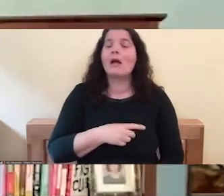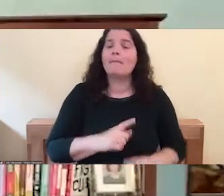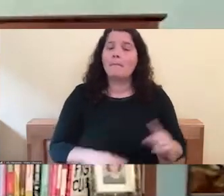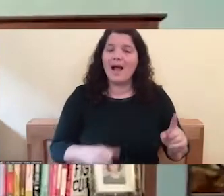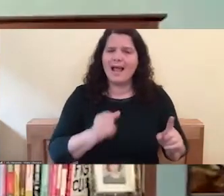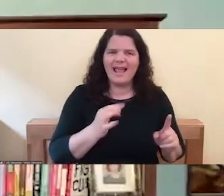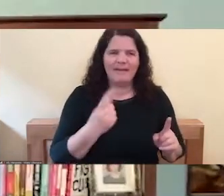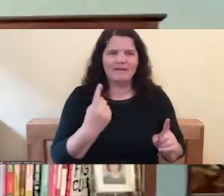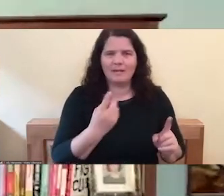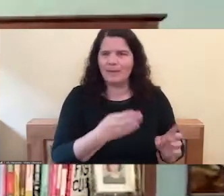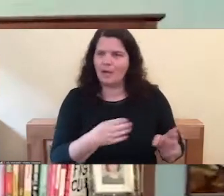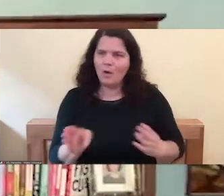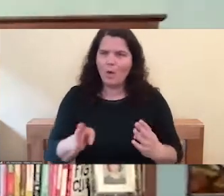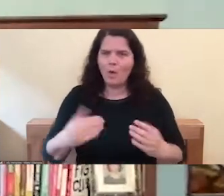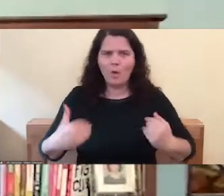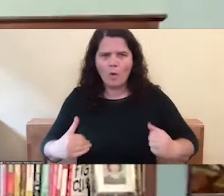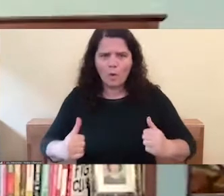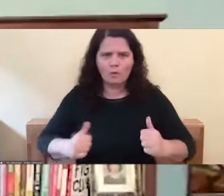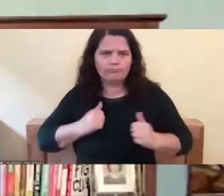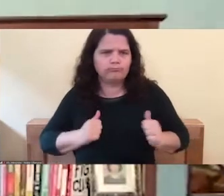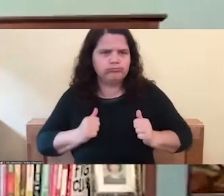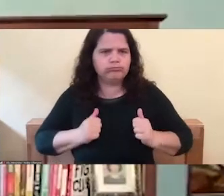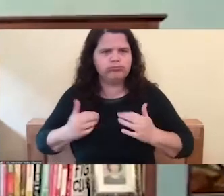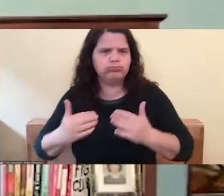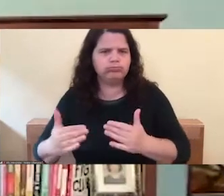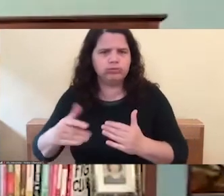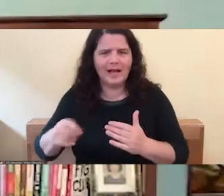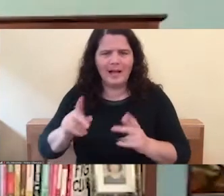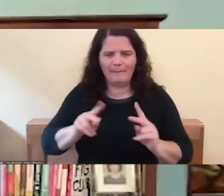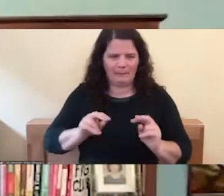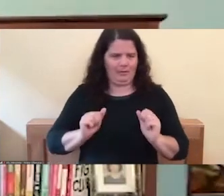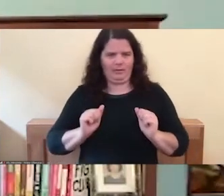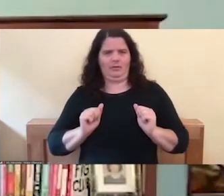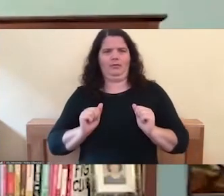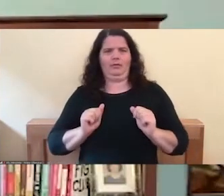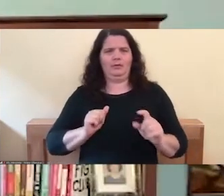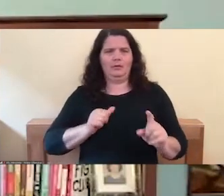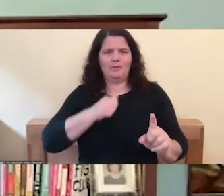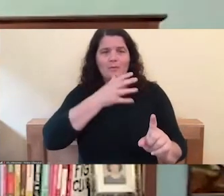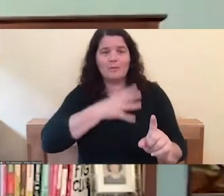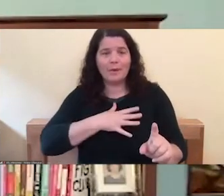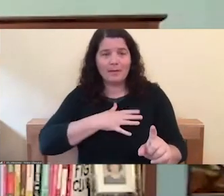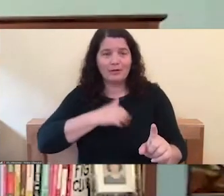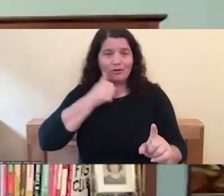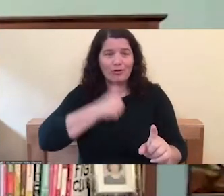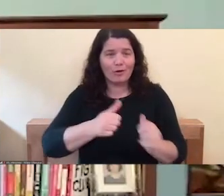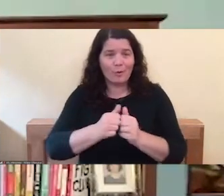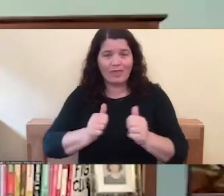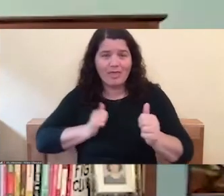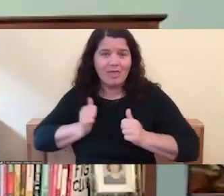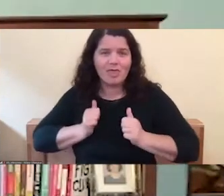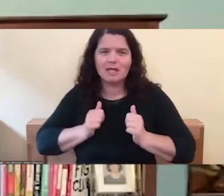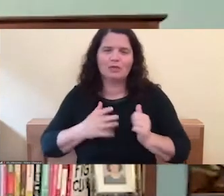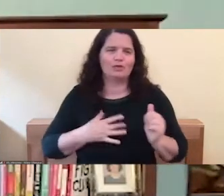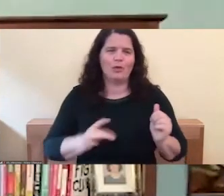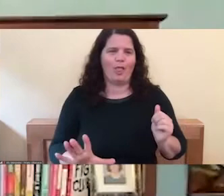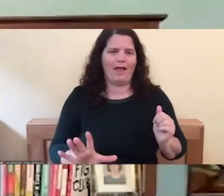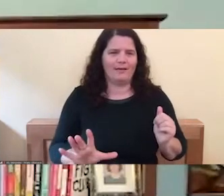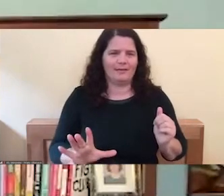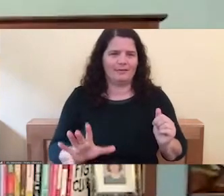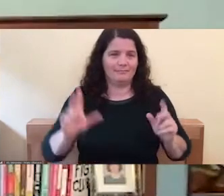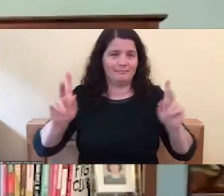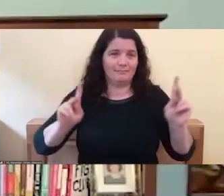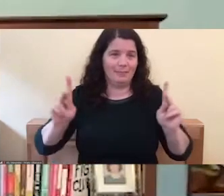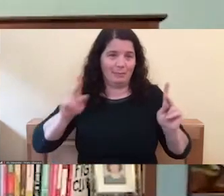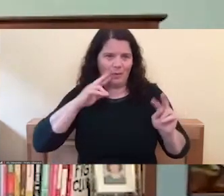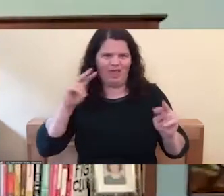powerful go getter energy, people don't really like girls and women like that. There's actually a lot of research that